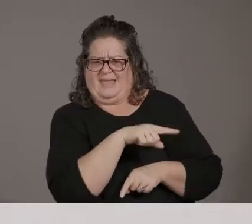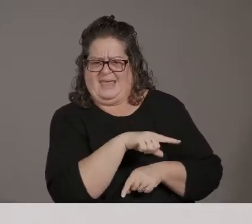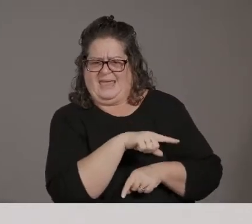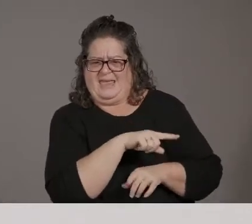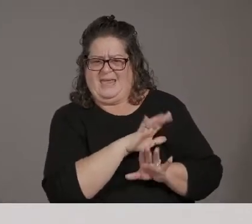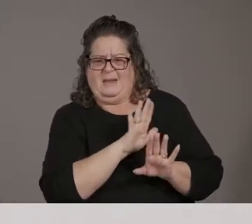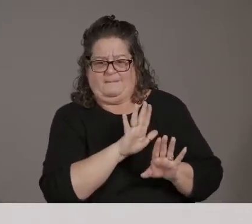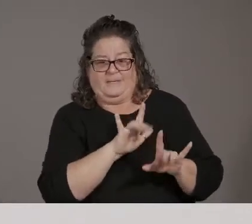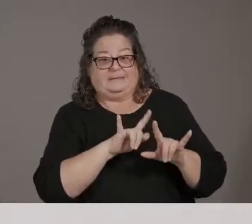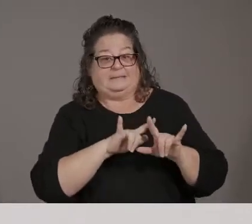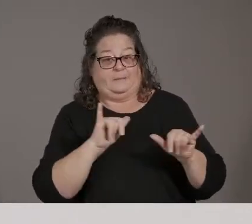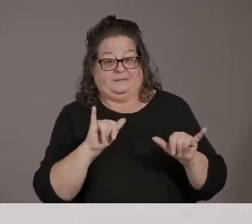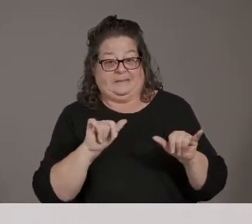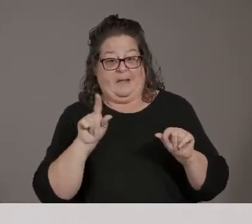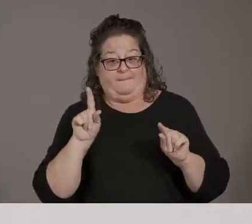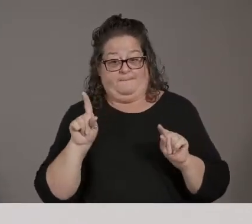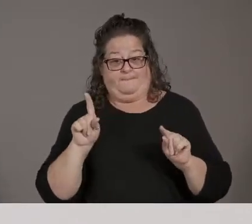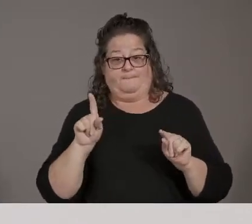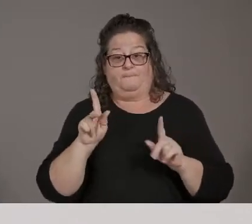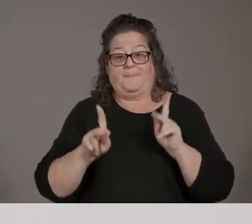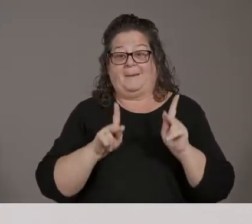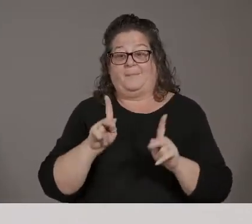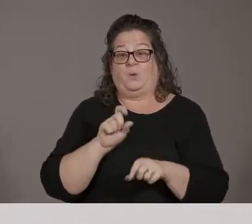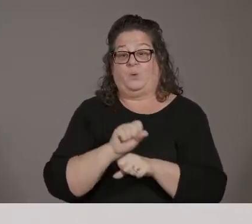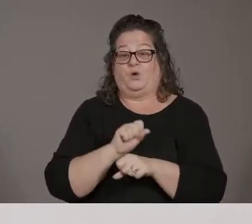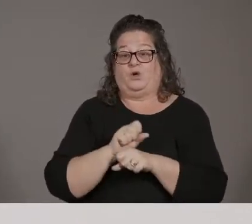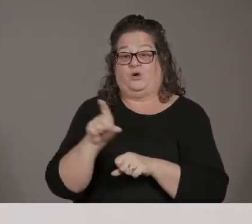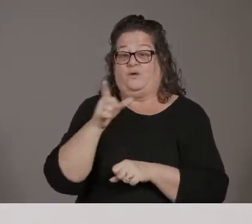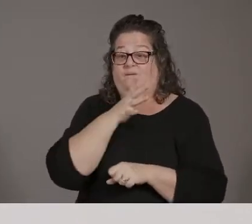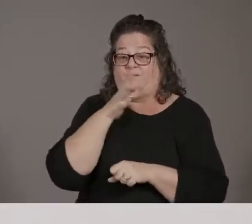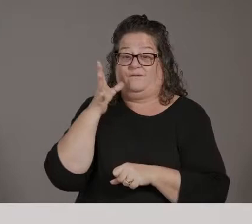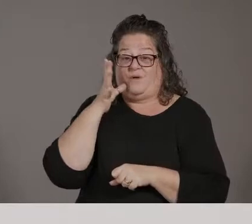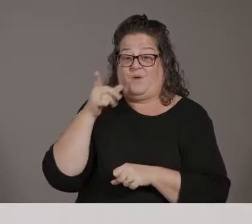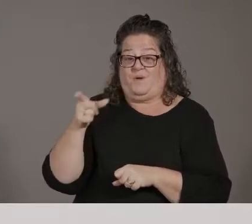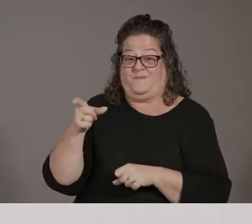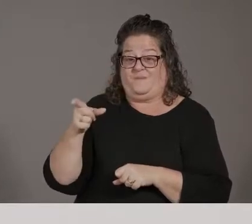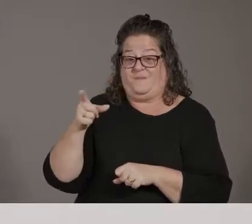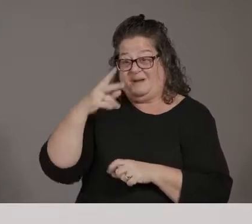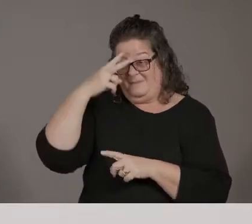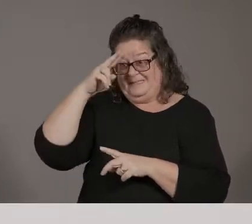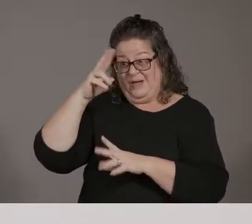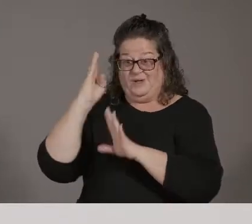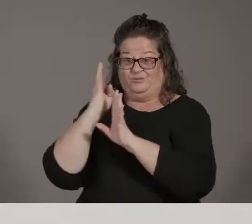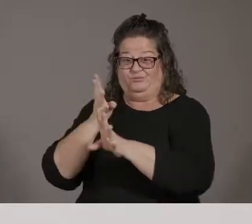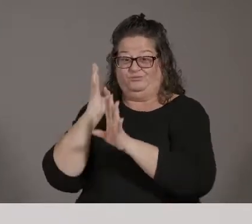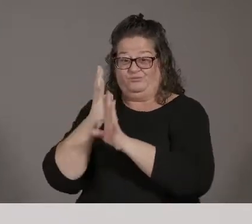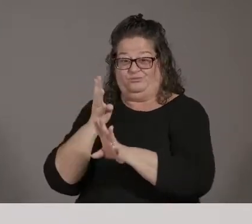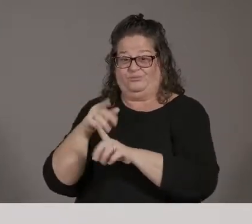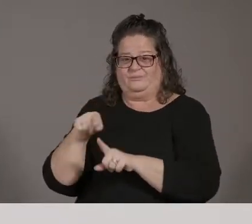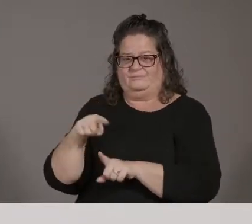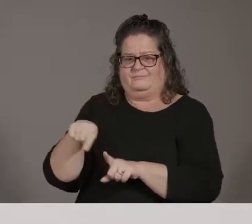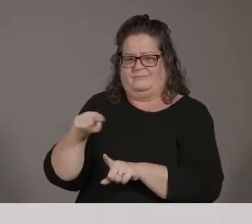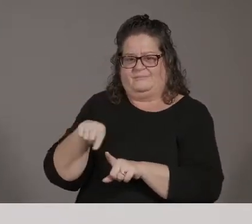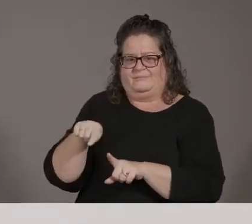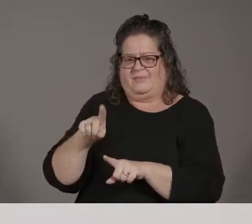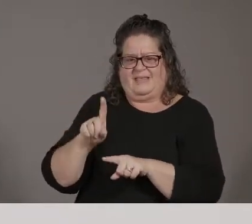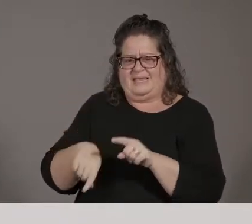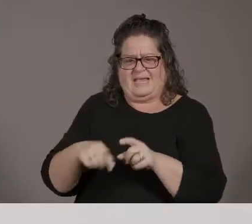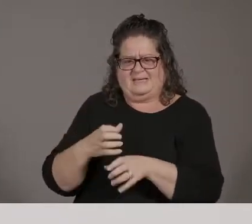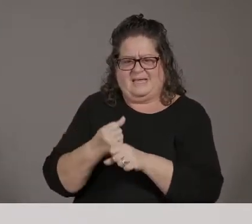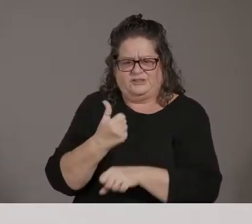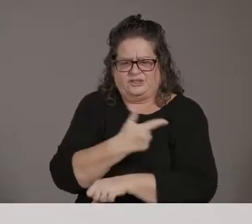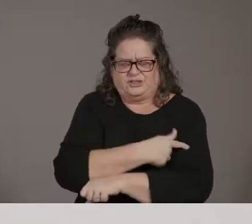people who are working on the fields coming from Mexico, they are not able to get the vaccine because of their